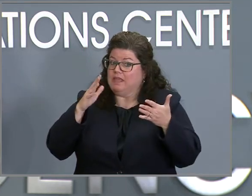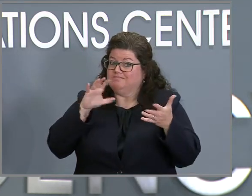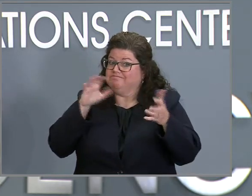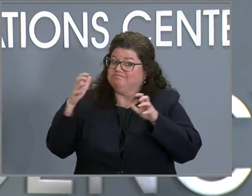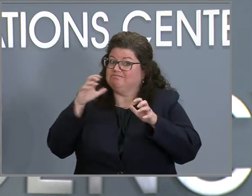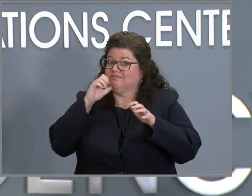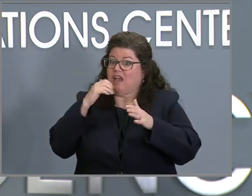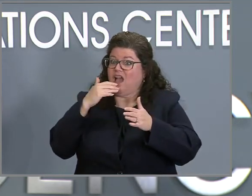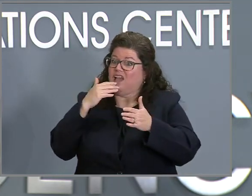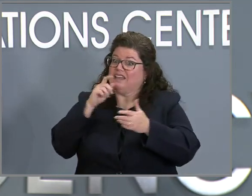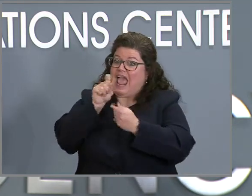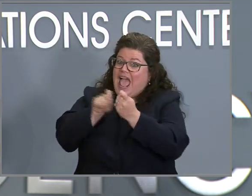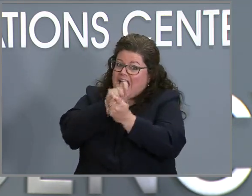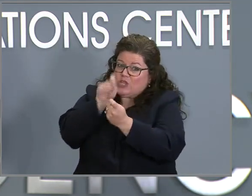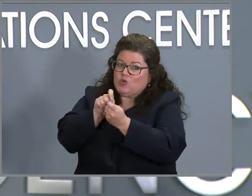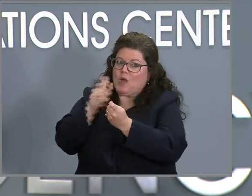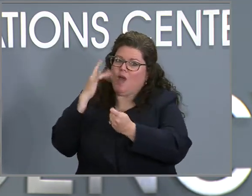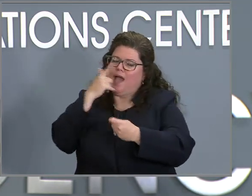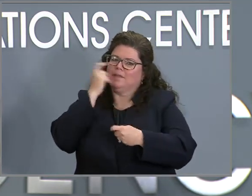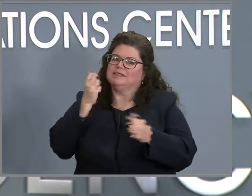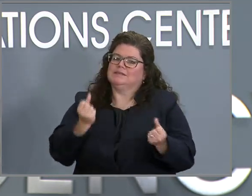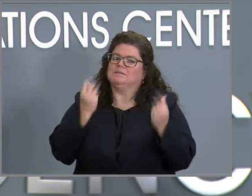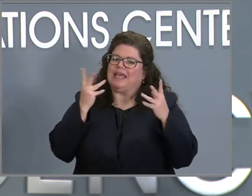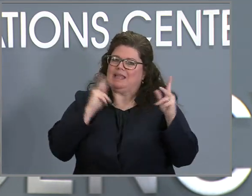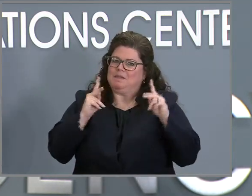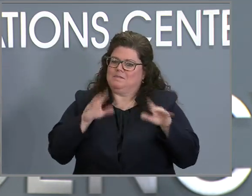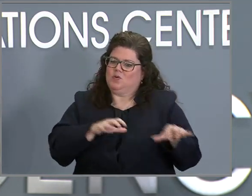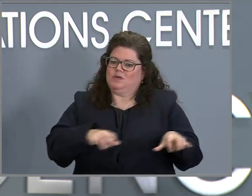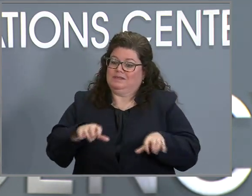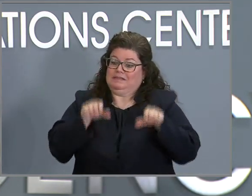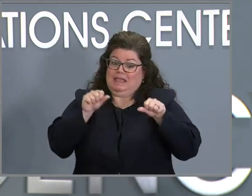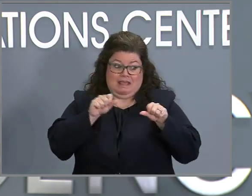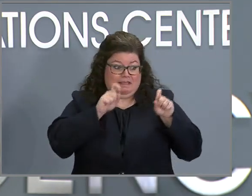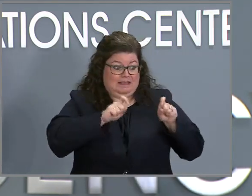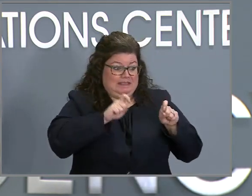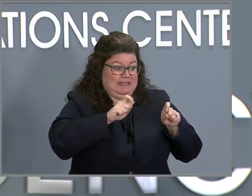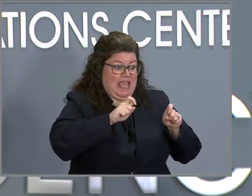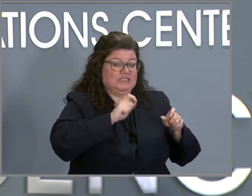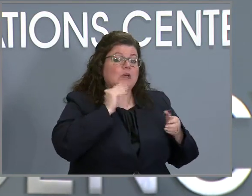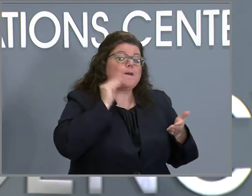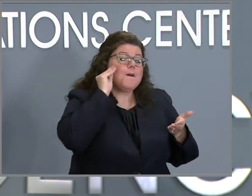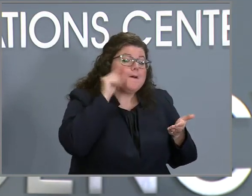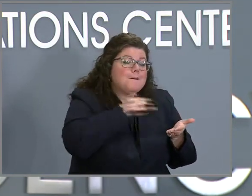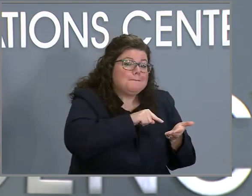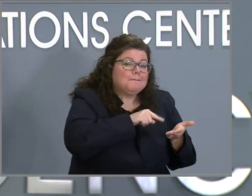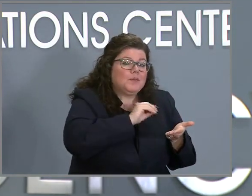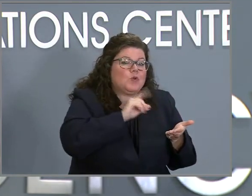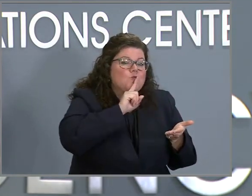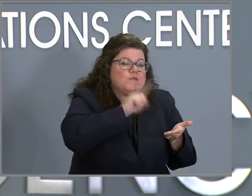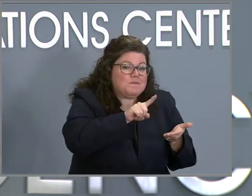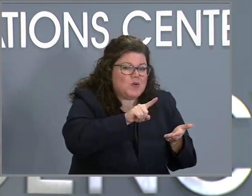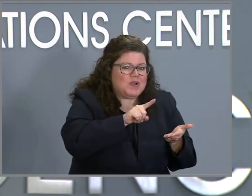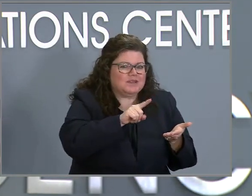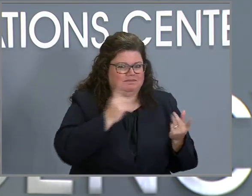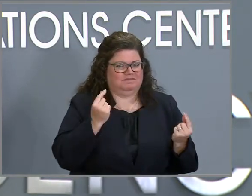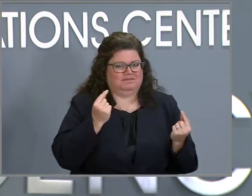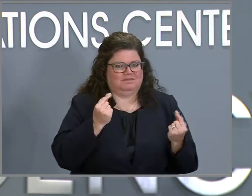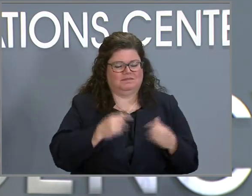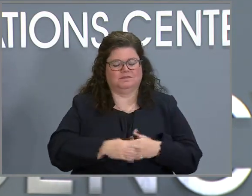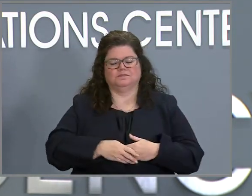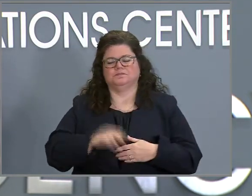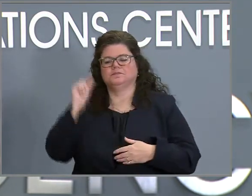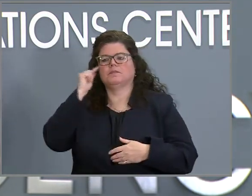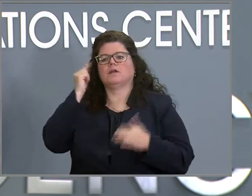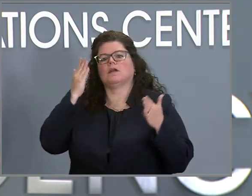protocol for self-reporting those? I'll hand this off to Secretary Kinsley, but I will say North Carolina has one of the